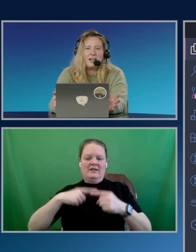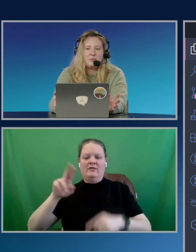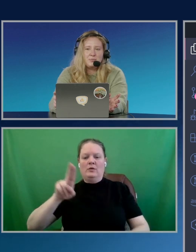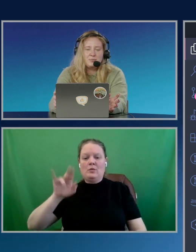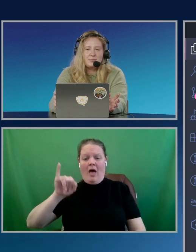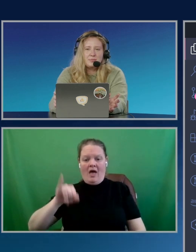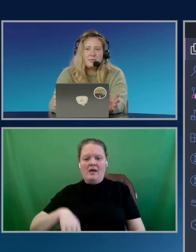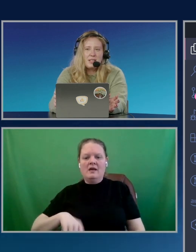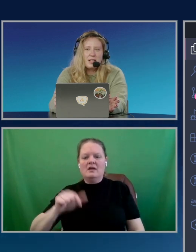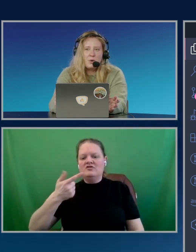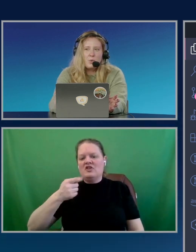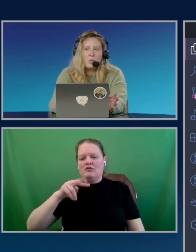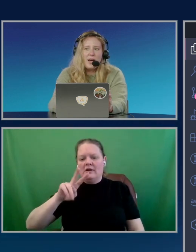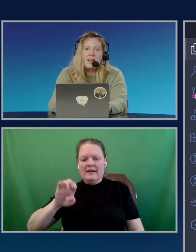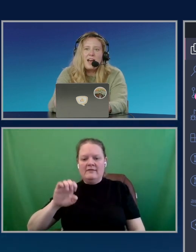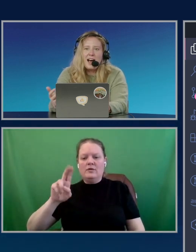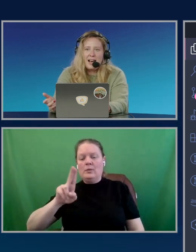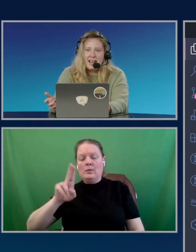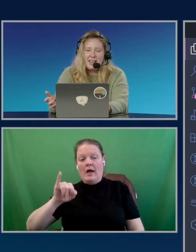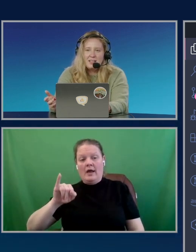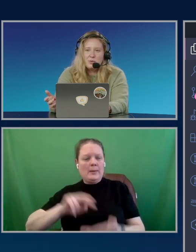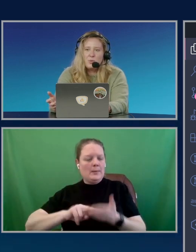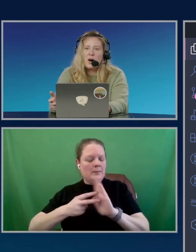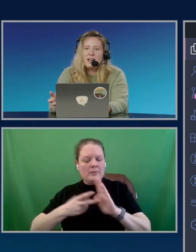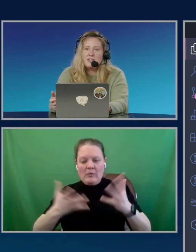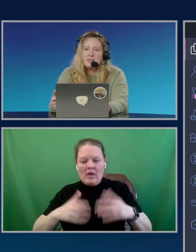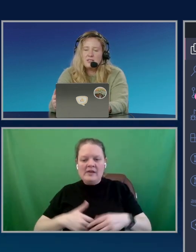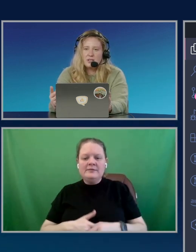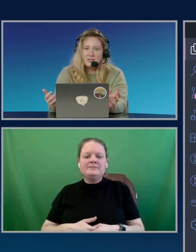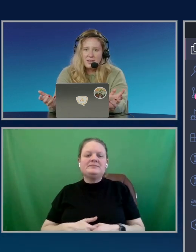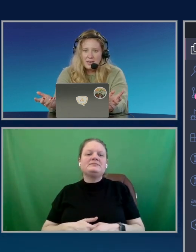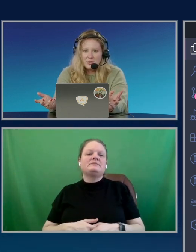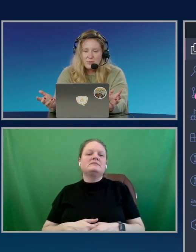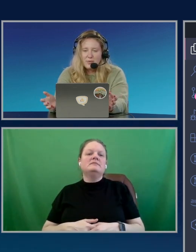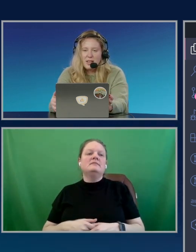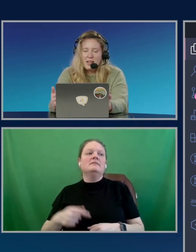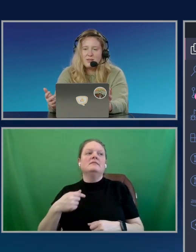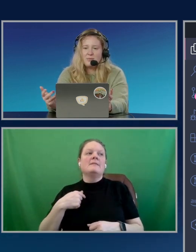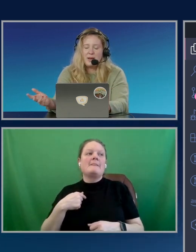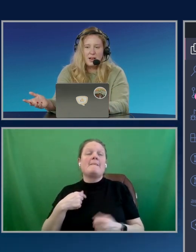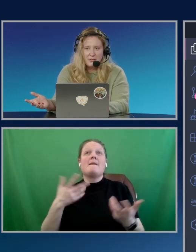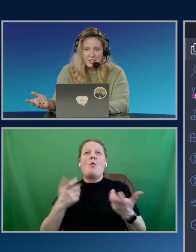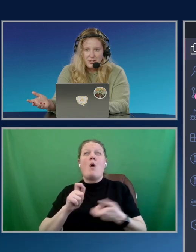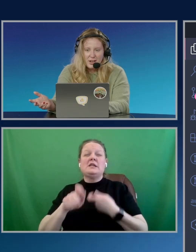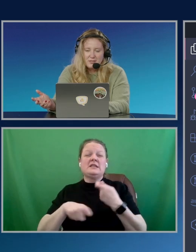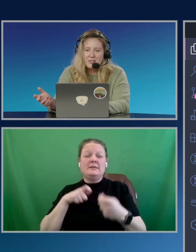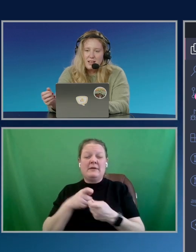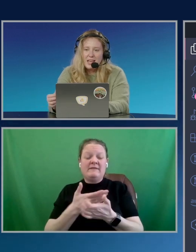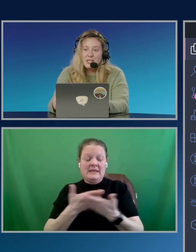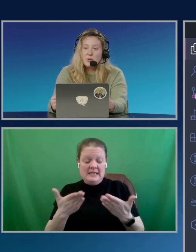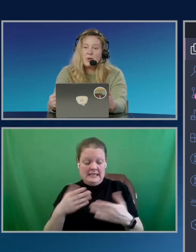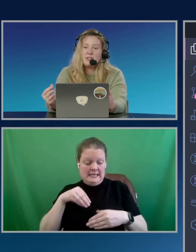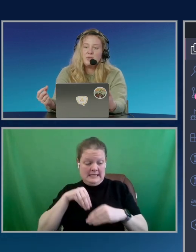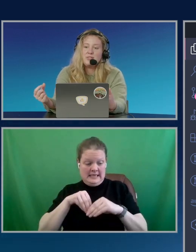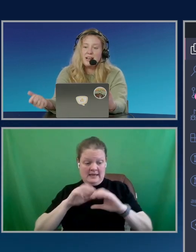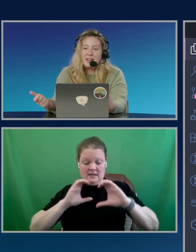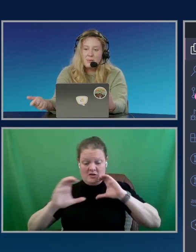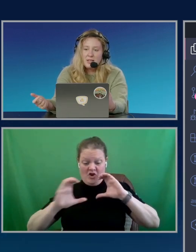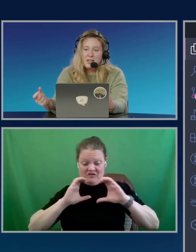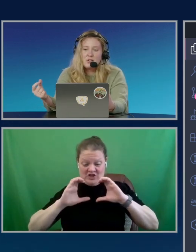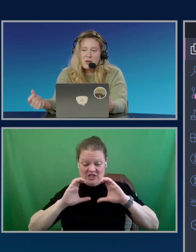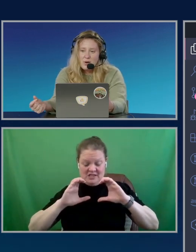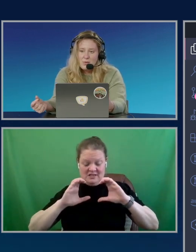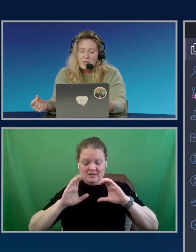when I want certain things in my conversation, it's going to